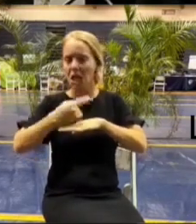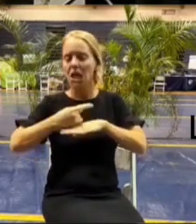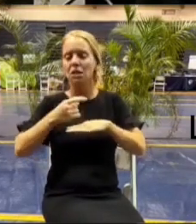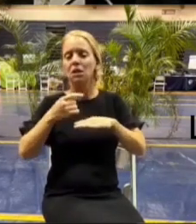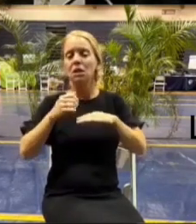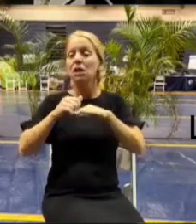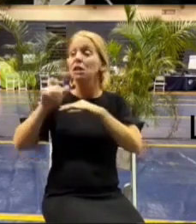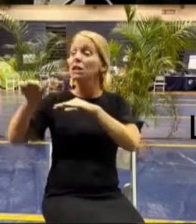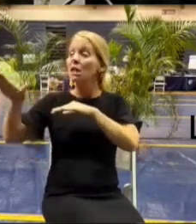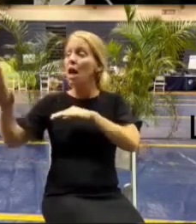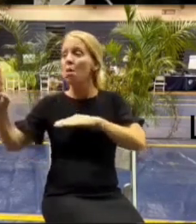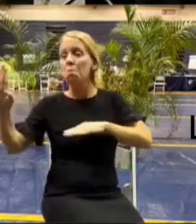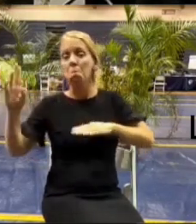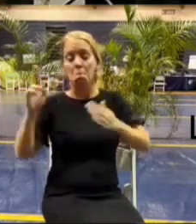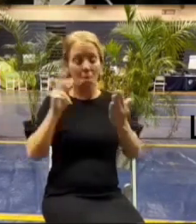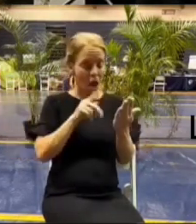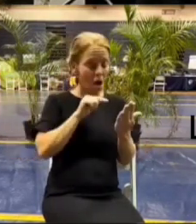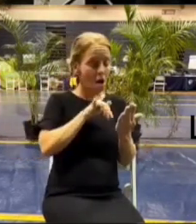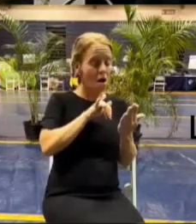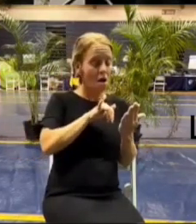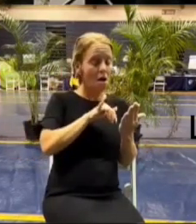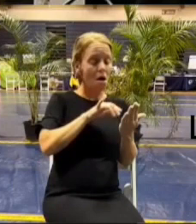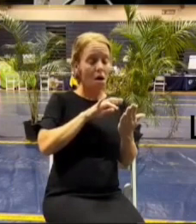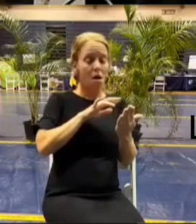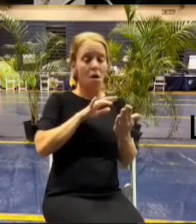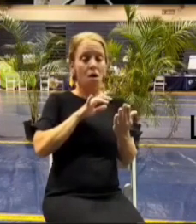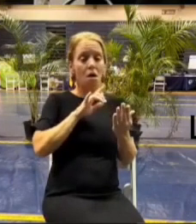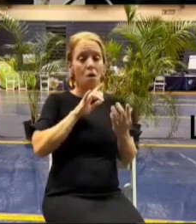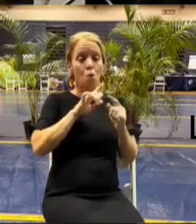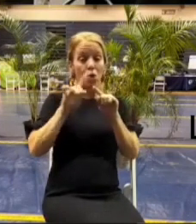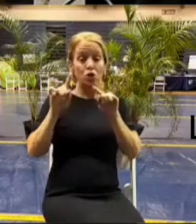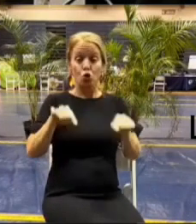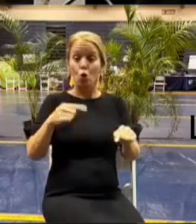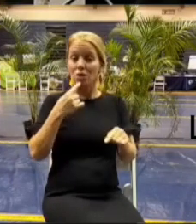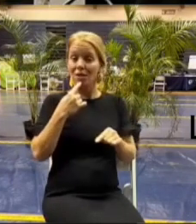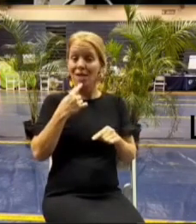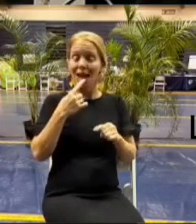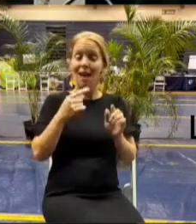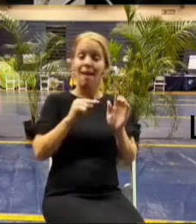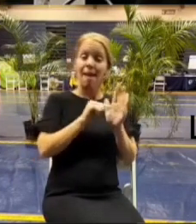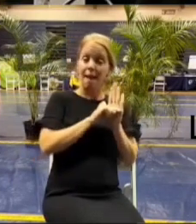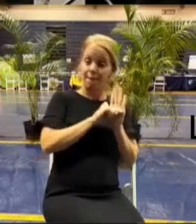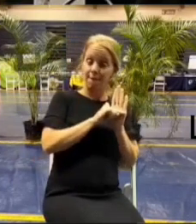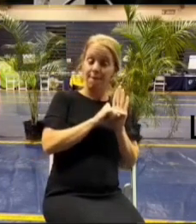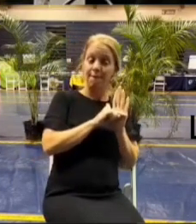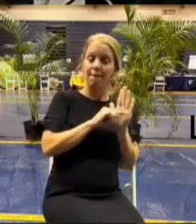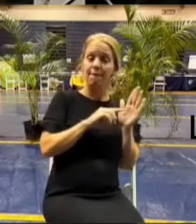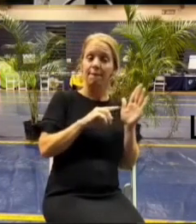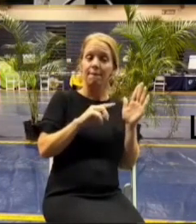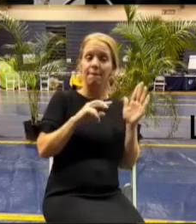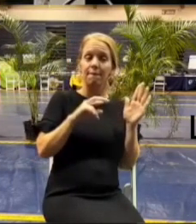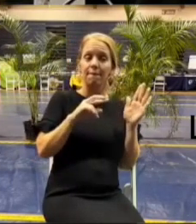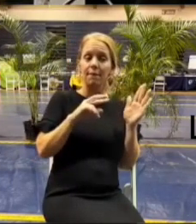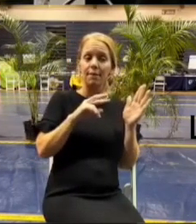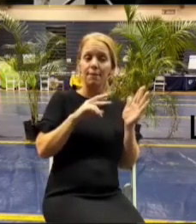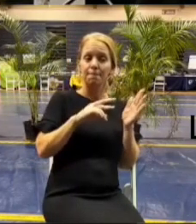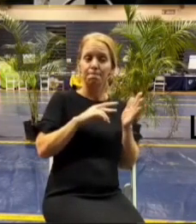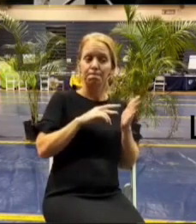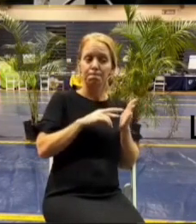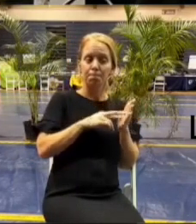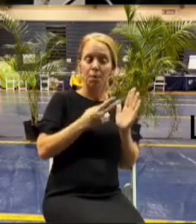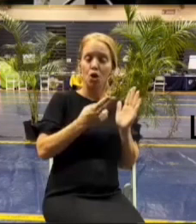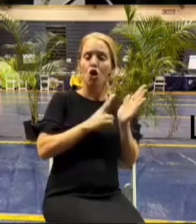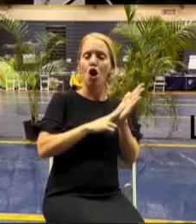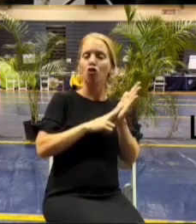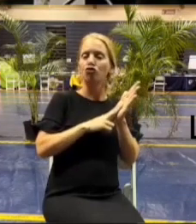off and we get the results back if those results come back uh and and they're negative then then we the contractor